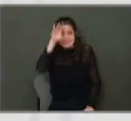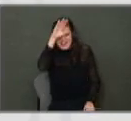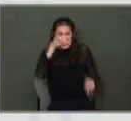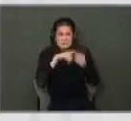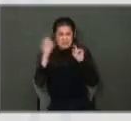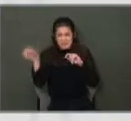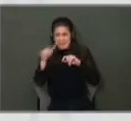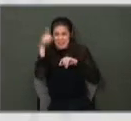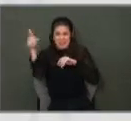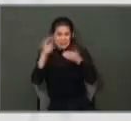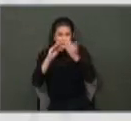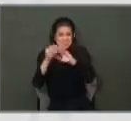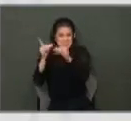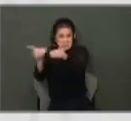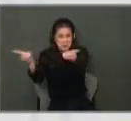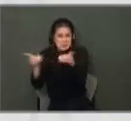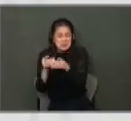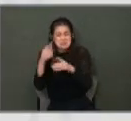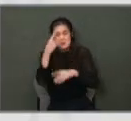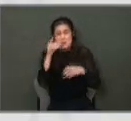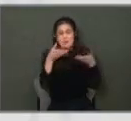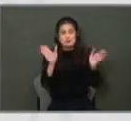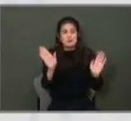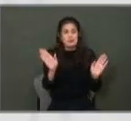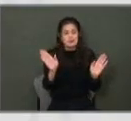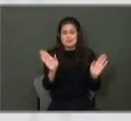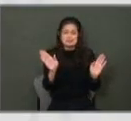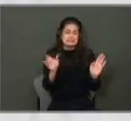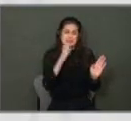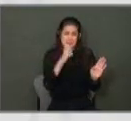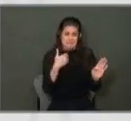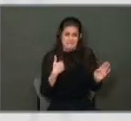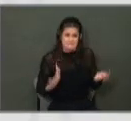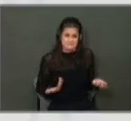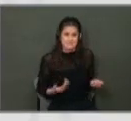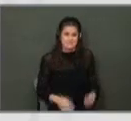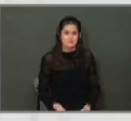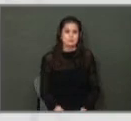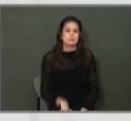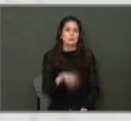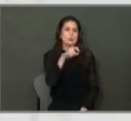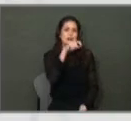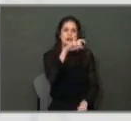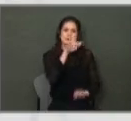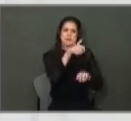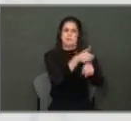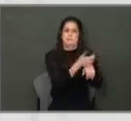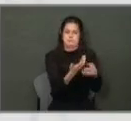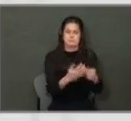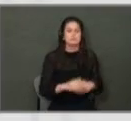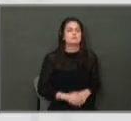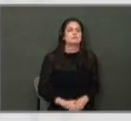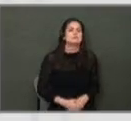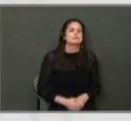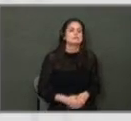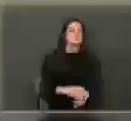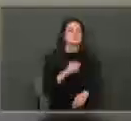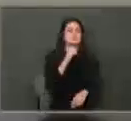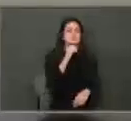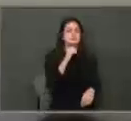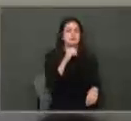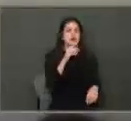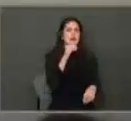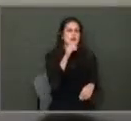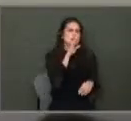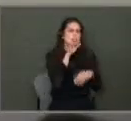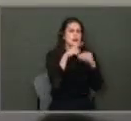the rest of the city departments, for the general public, and we need to have some place. It's not the, I'm